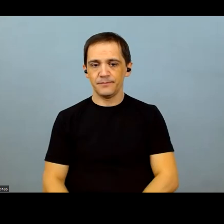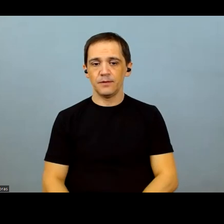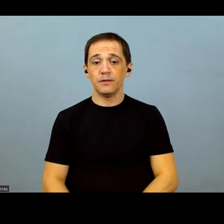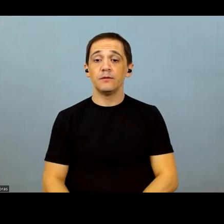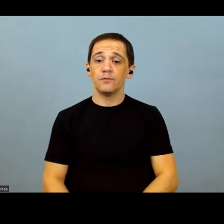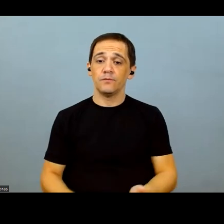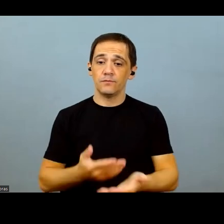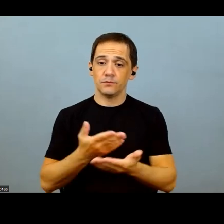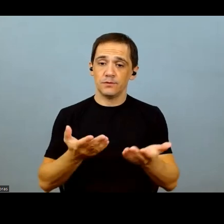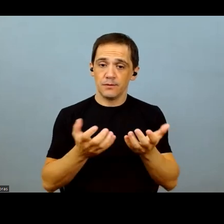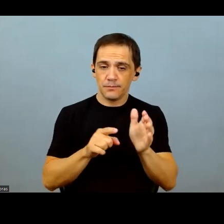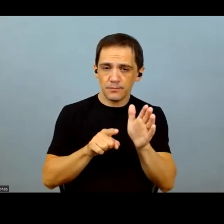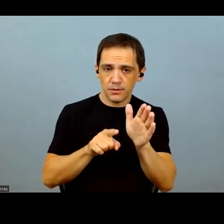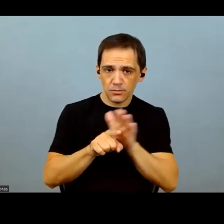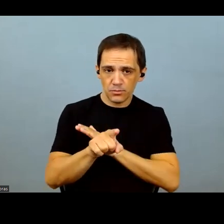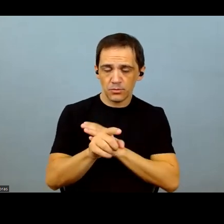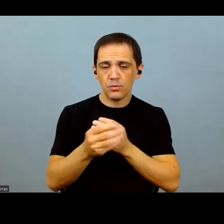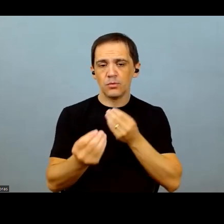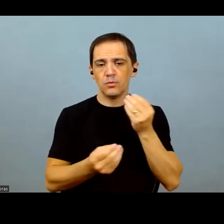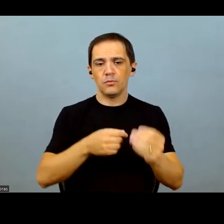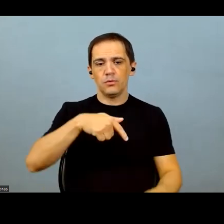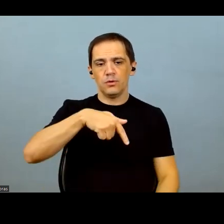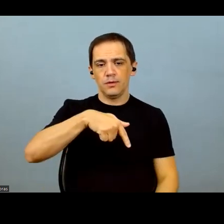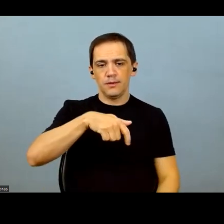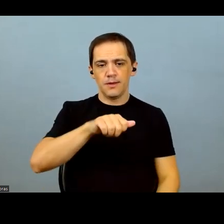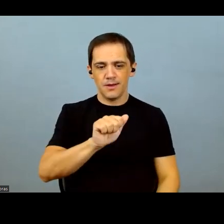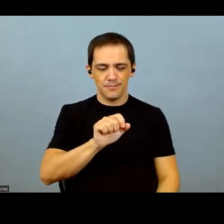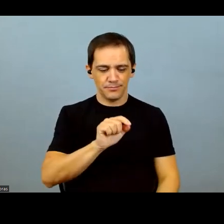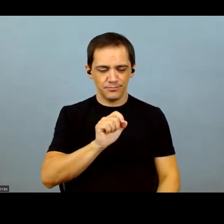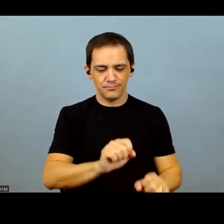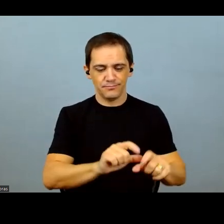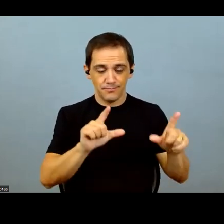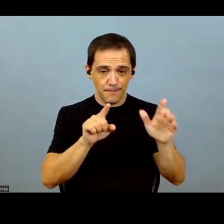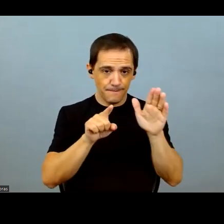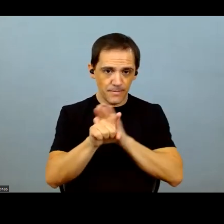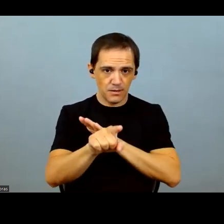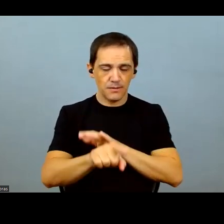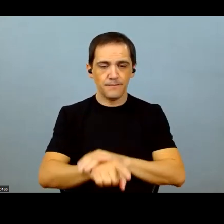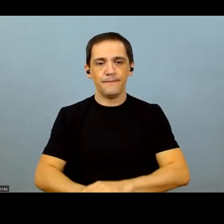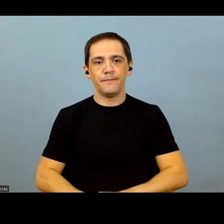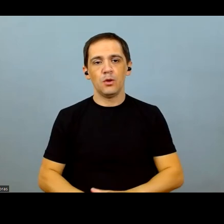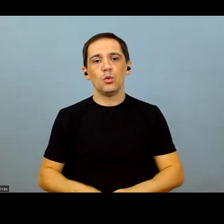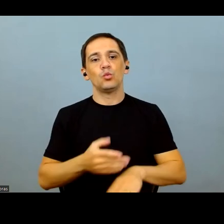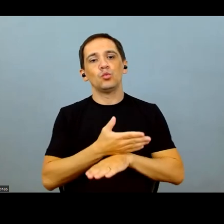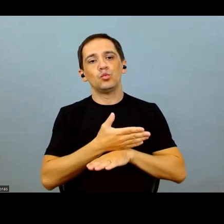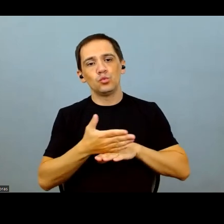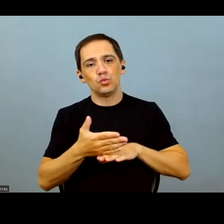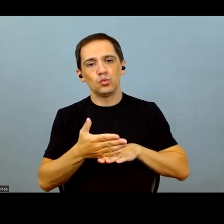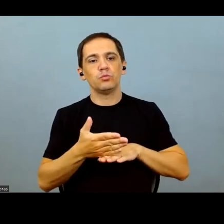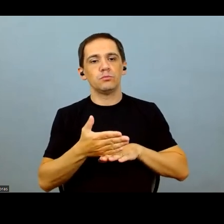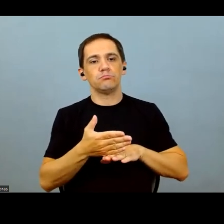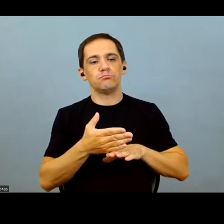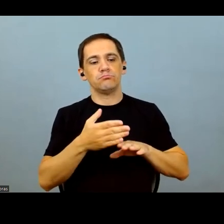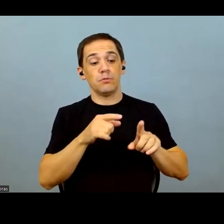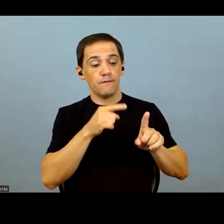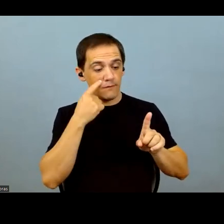I would like to remind you that to ask questions, you should use the Q&A button at